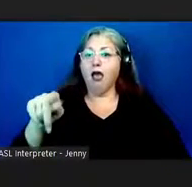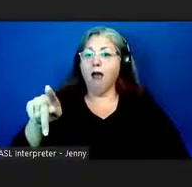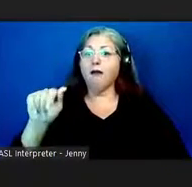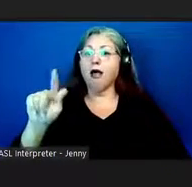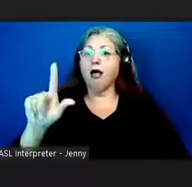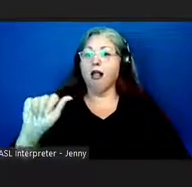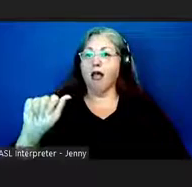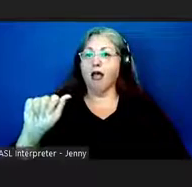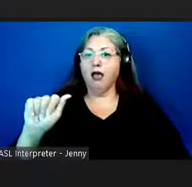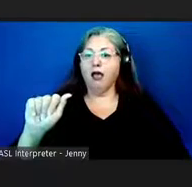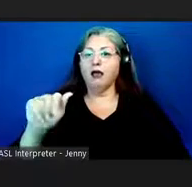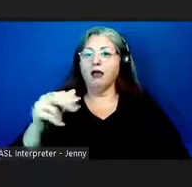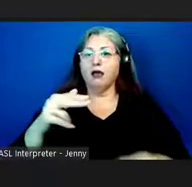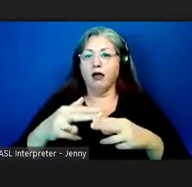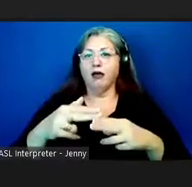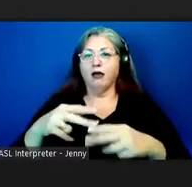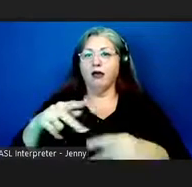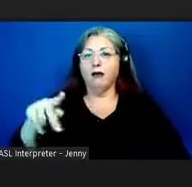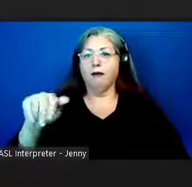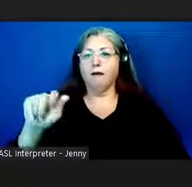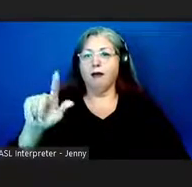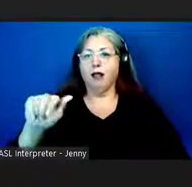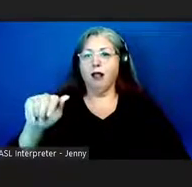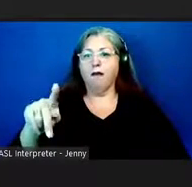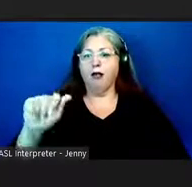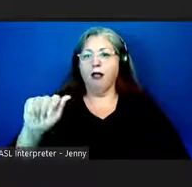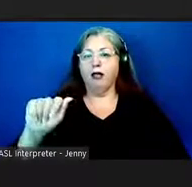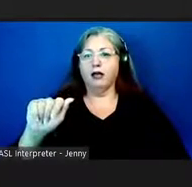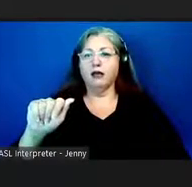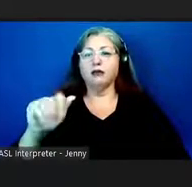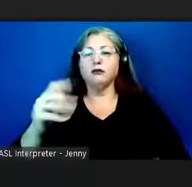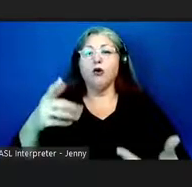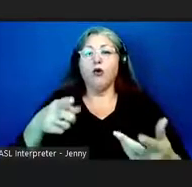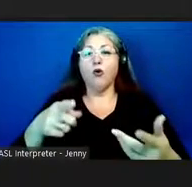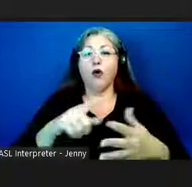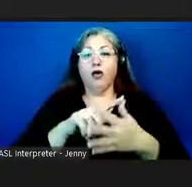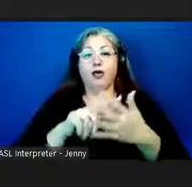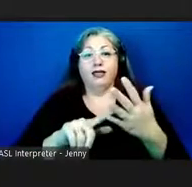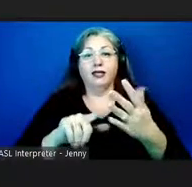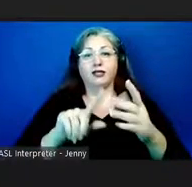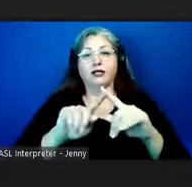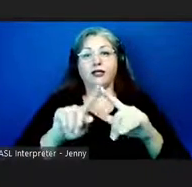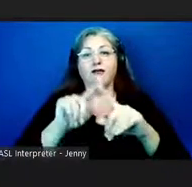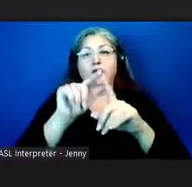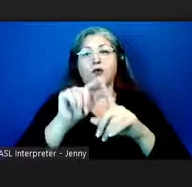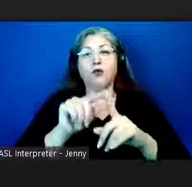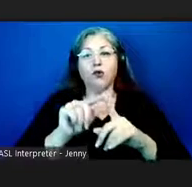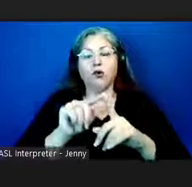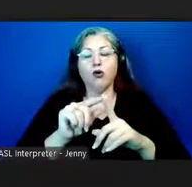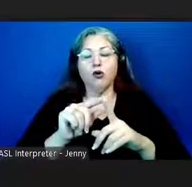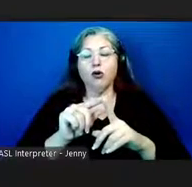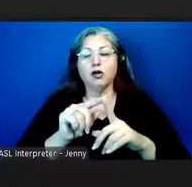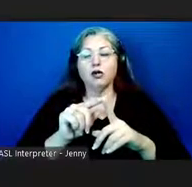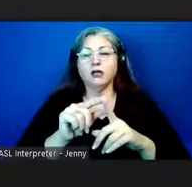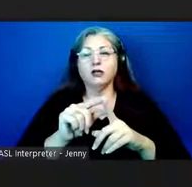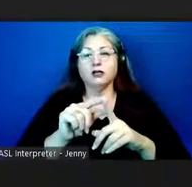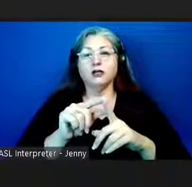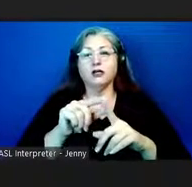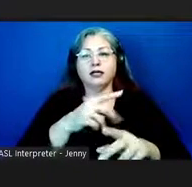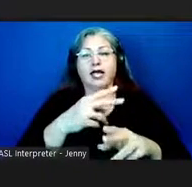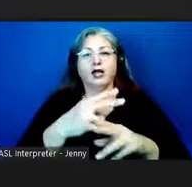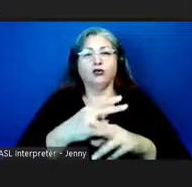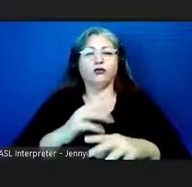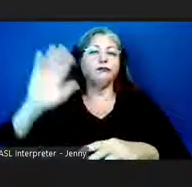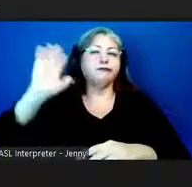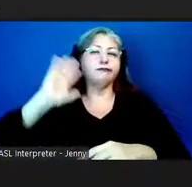pala pala so these are words that were used in in those early